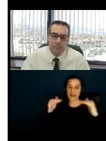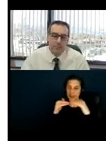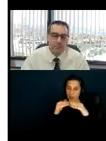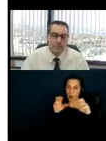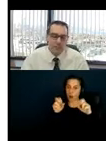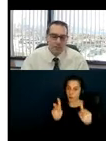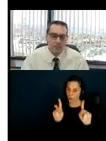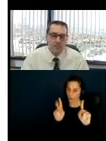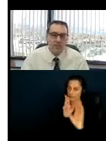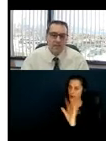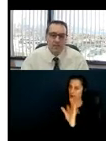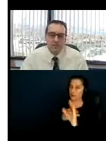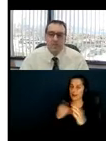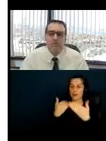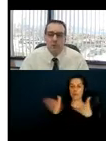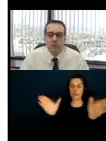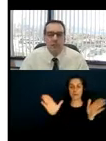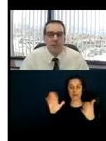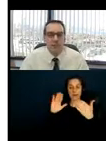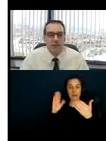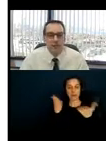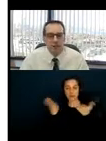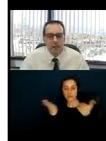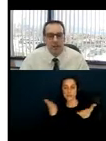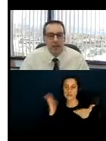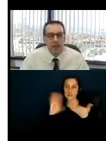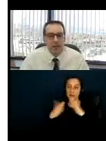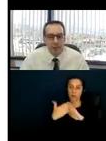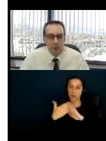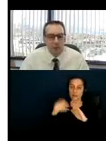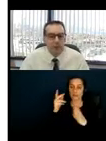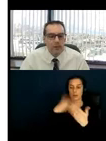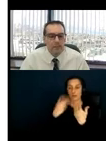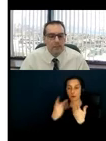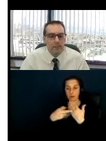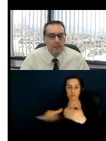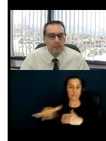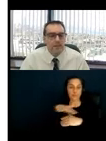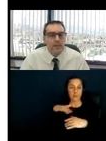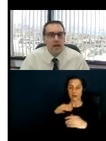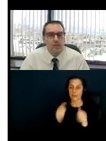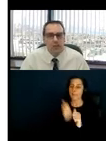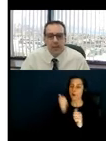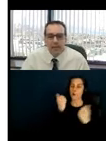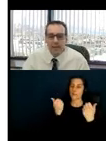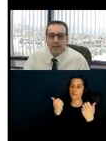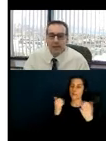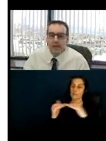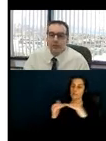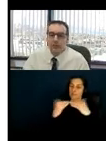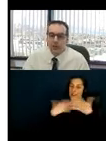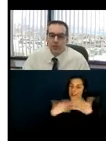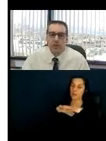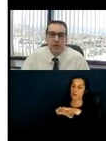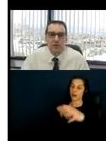programs, services, and activities in the most integrated manner, appropriate, and is not reliant on construction or altered